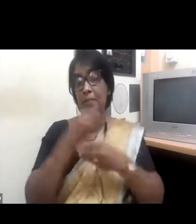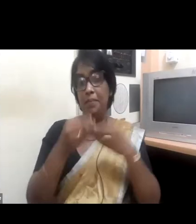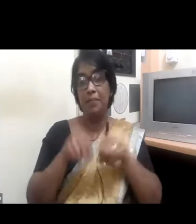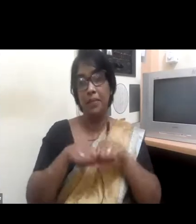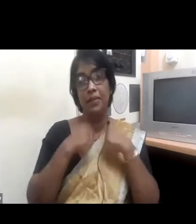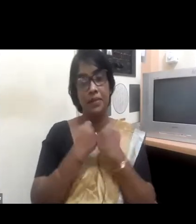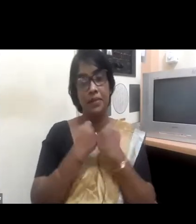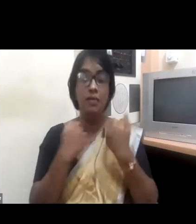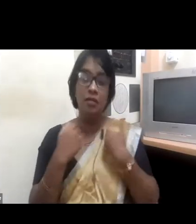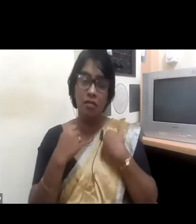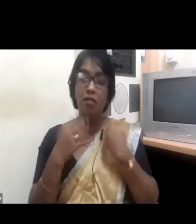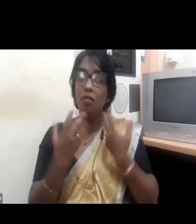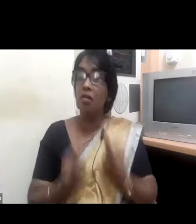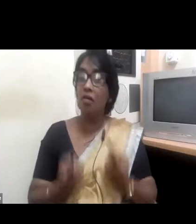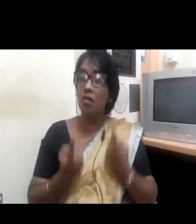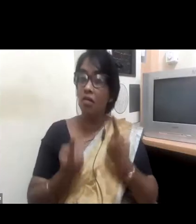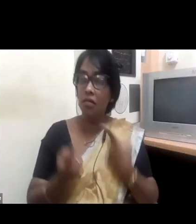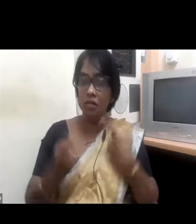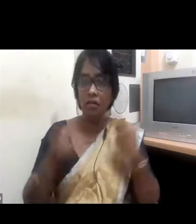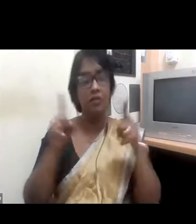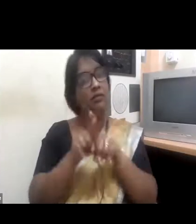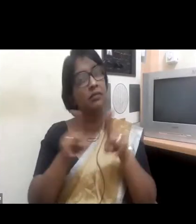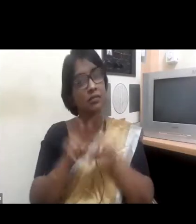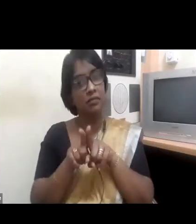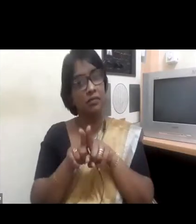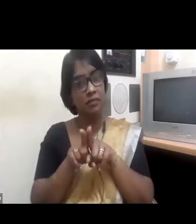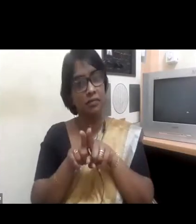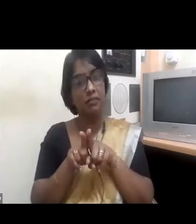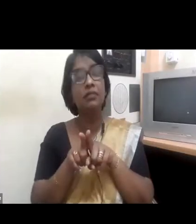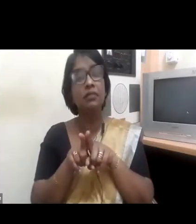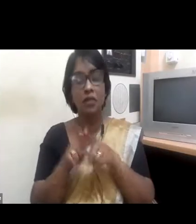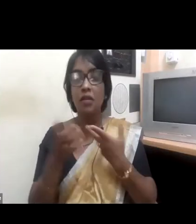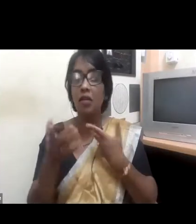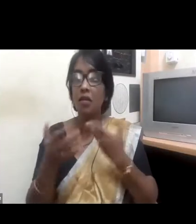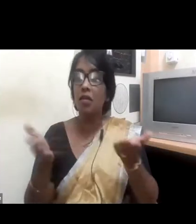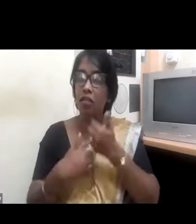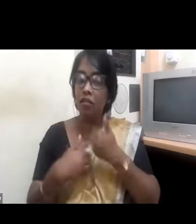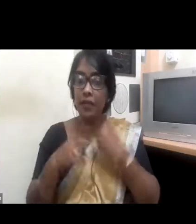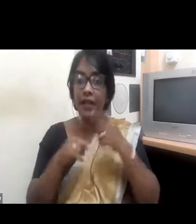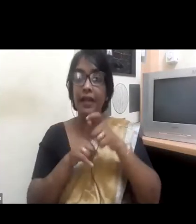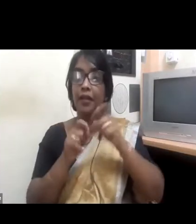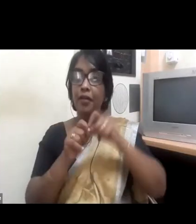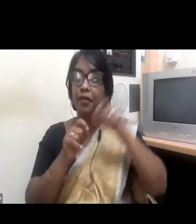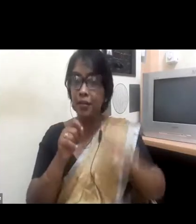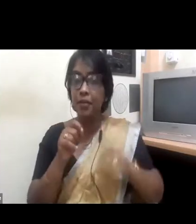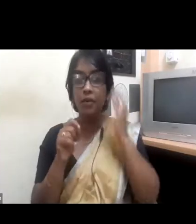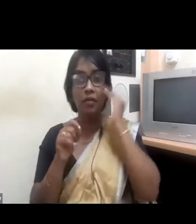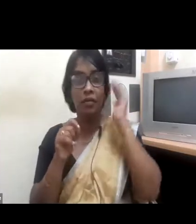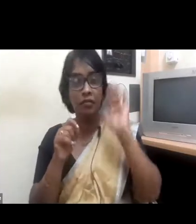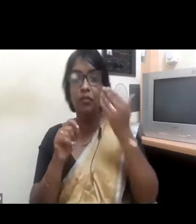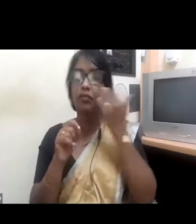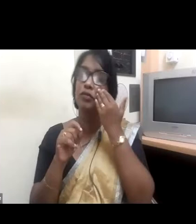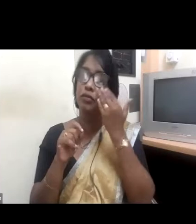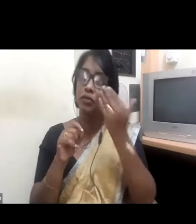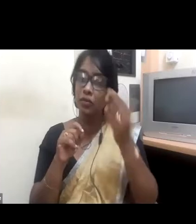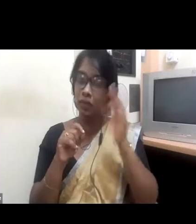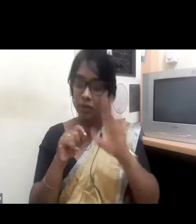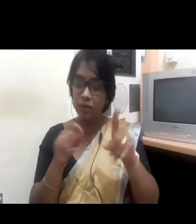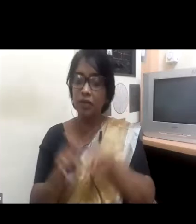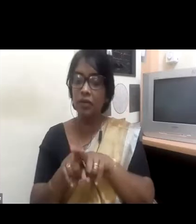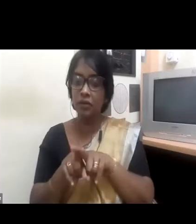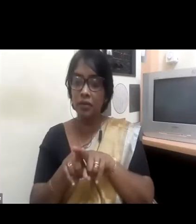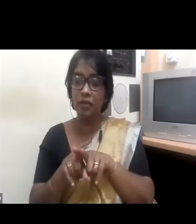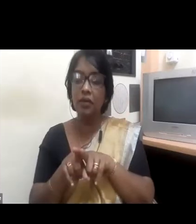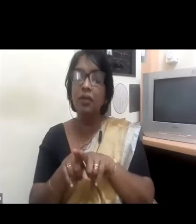what our board, you know, we have representation of women on our board. When I look at it going forward, there is a lot of opportunity.